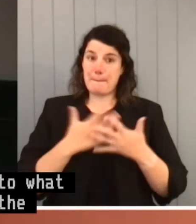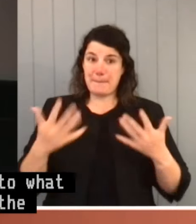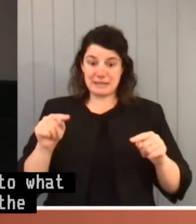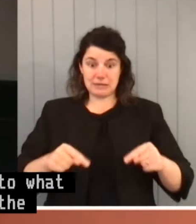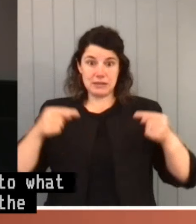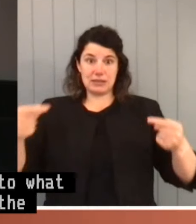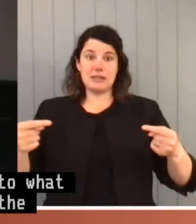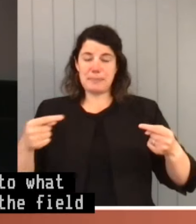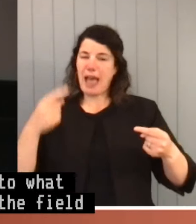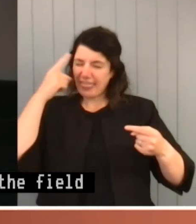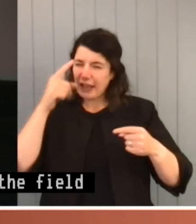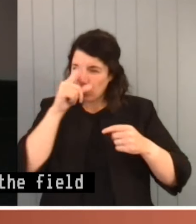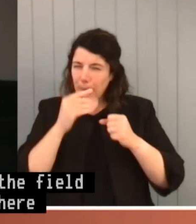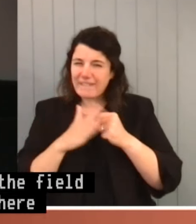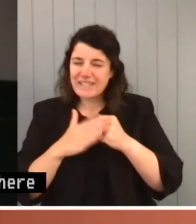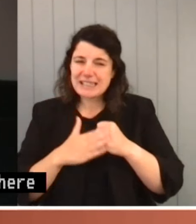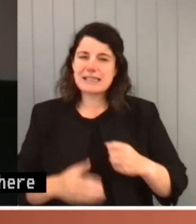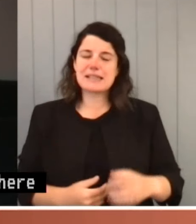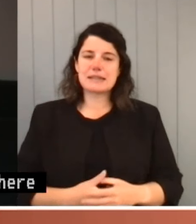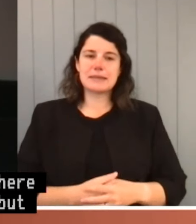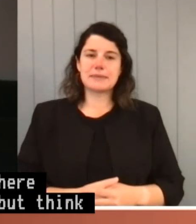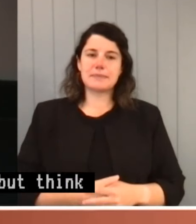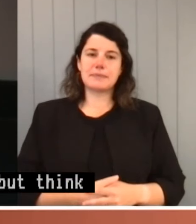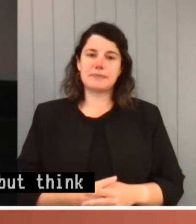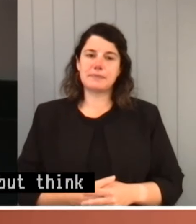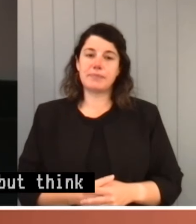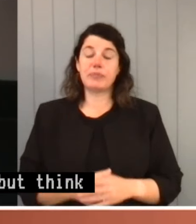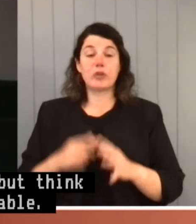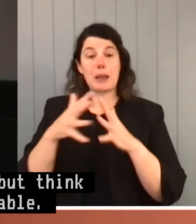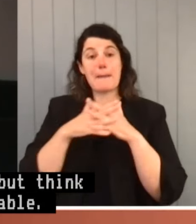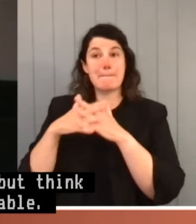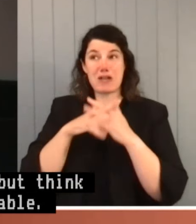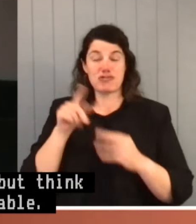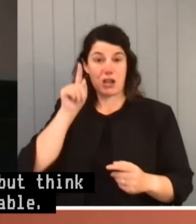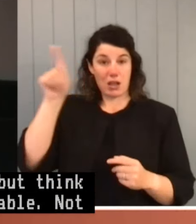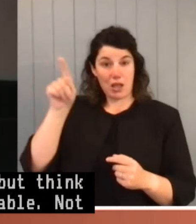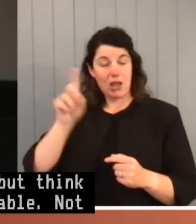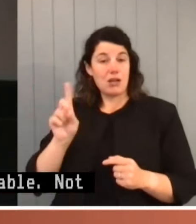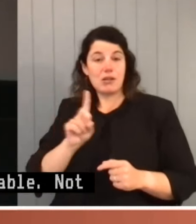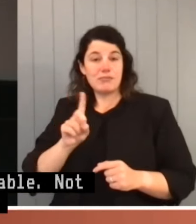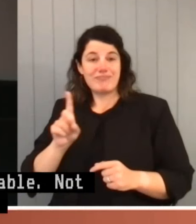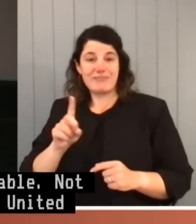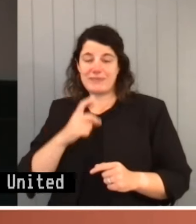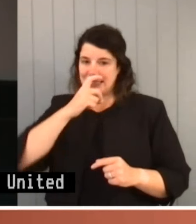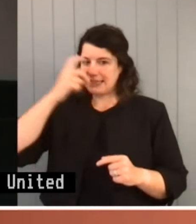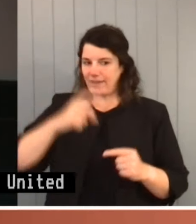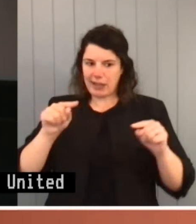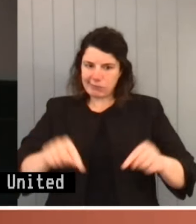addressable. Not surprisingly, perhaps the United States falls into what is categorized as severely polarized.